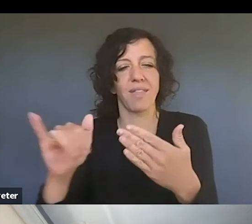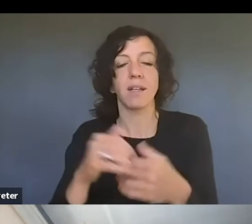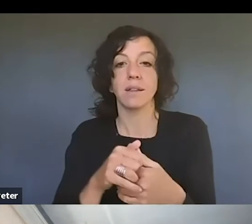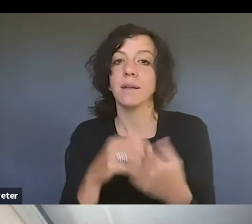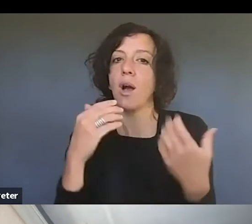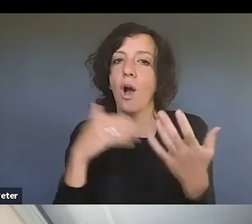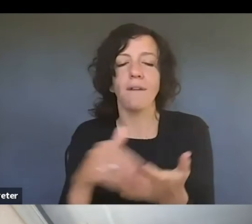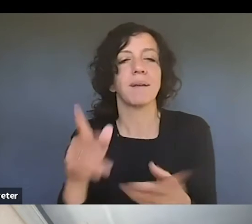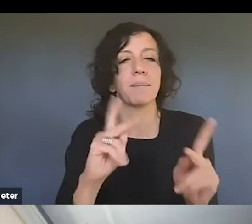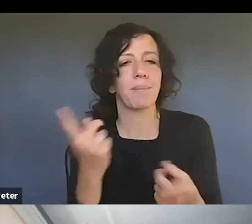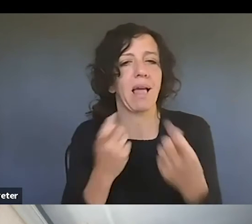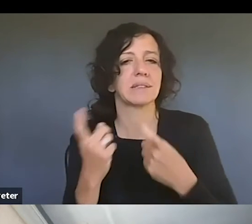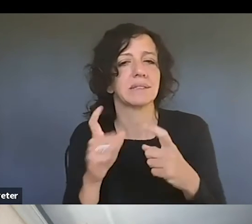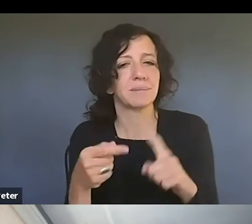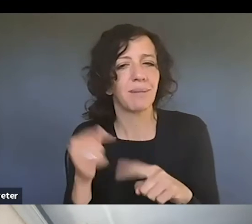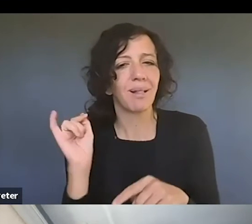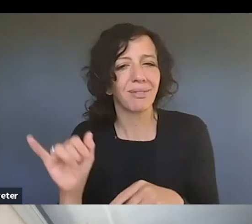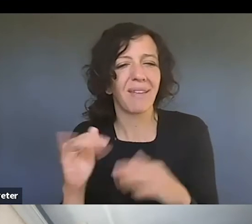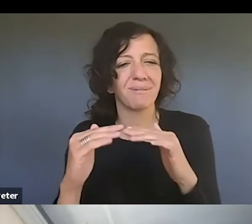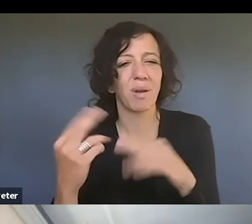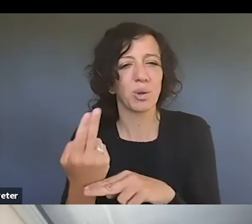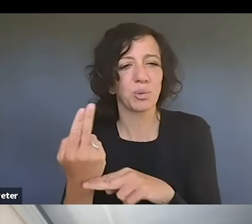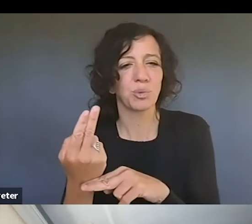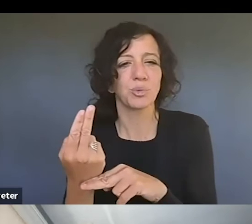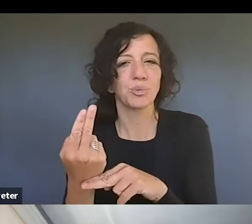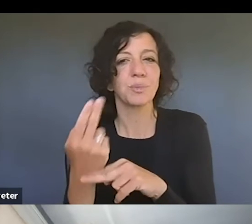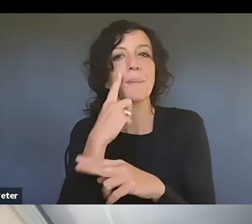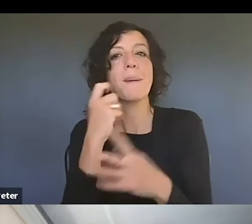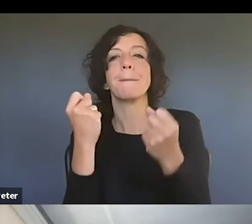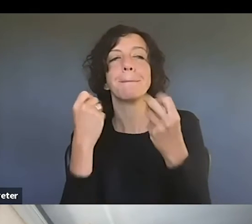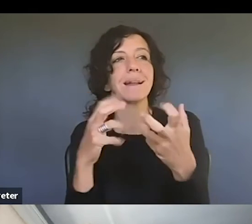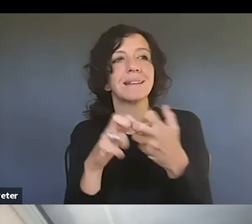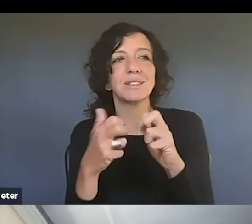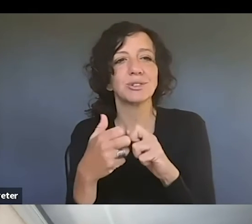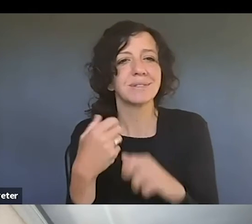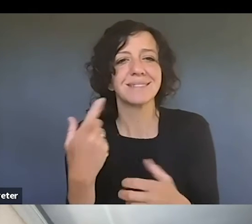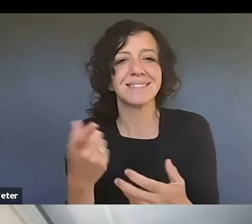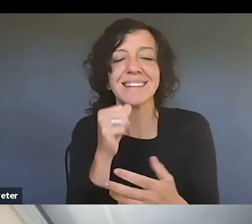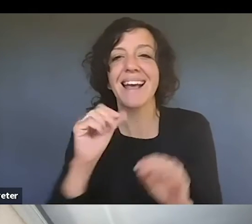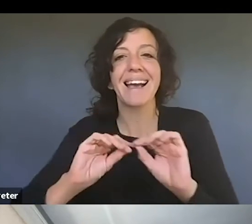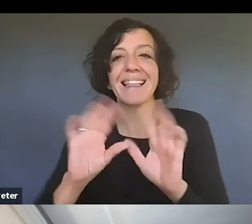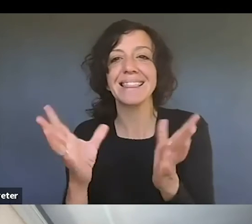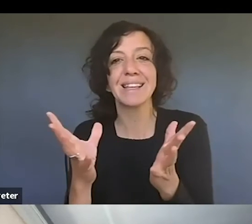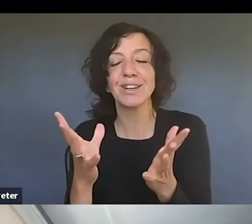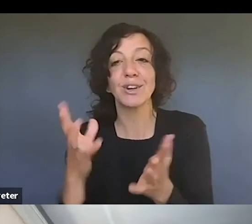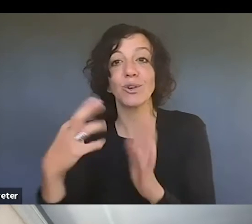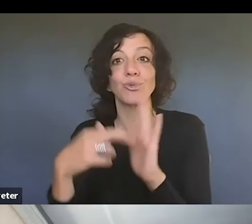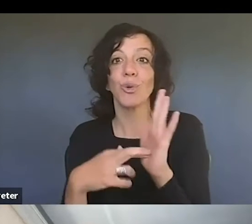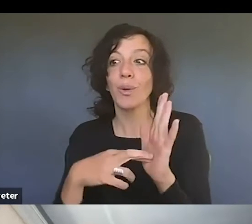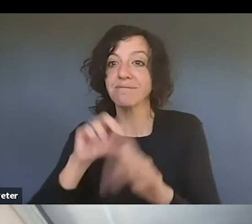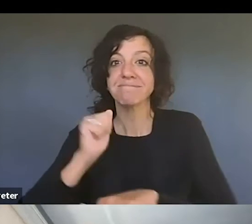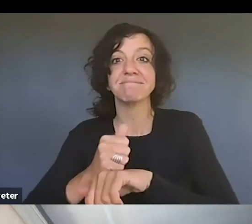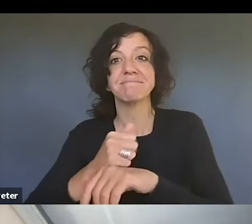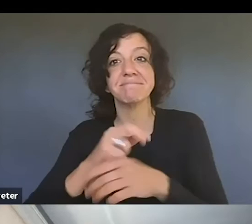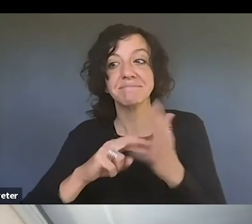people sometimes run into, run into problems because there aren't bright lines. There's not a set rule of you can use this